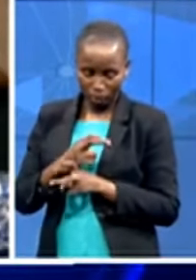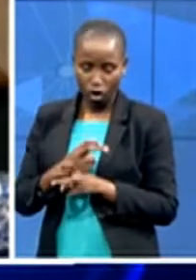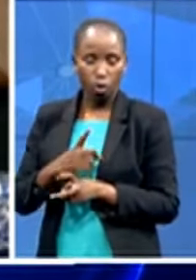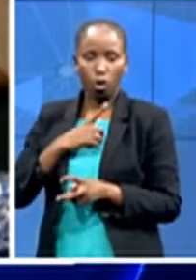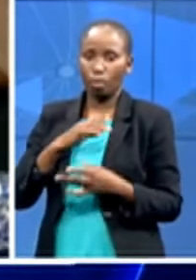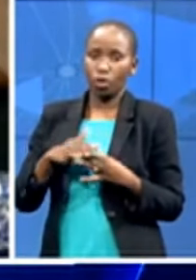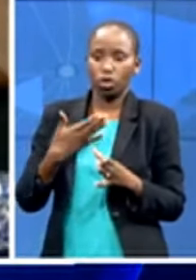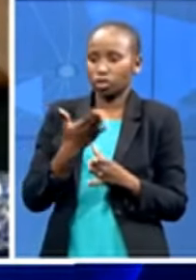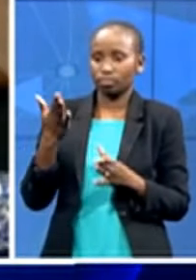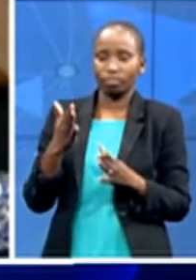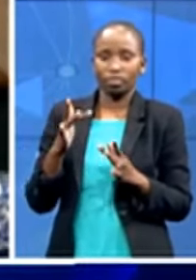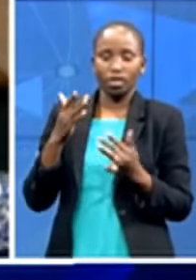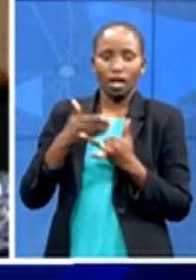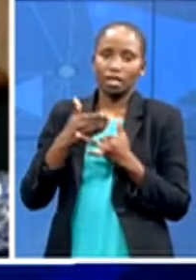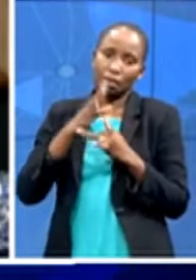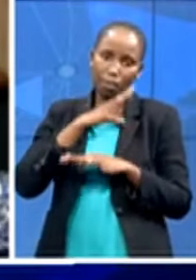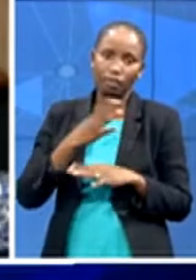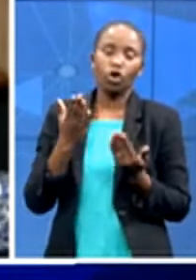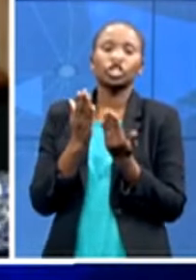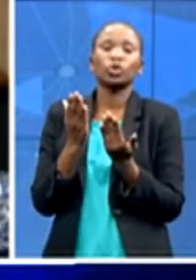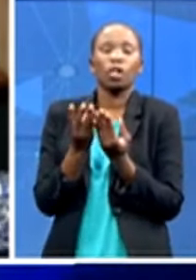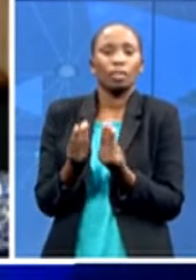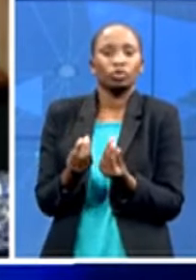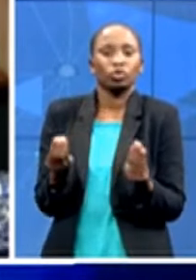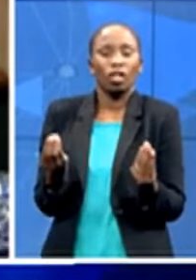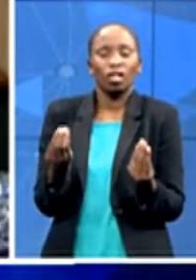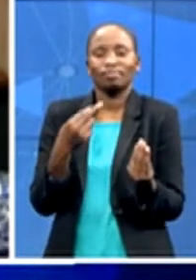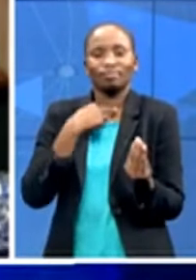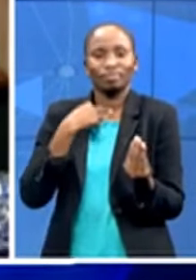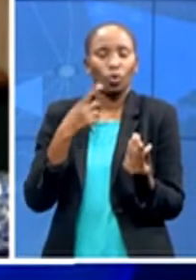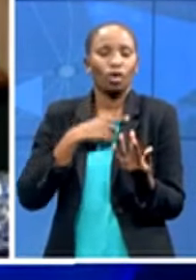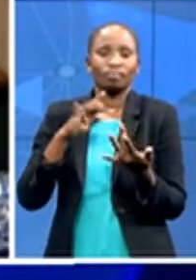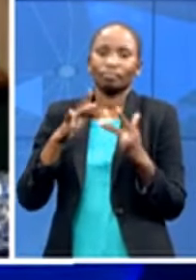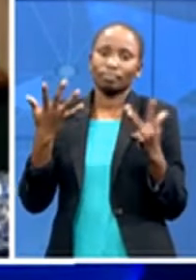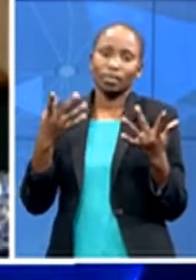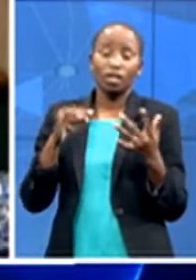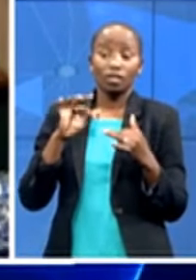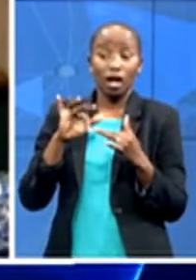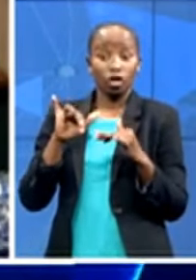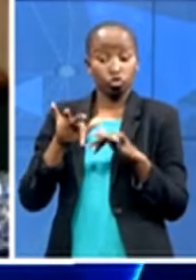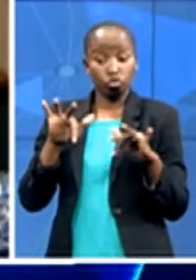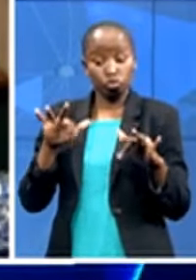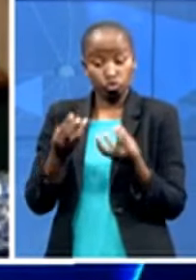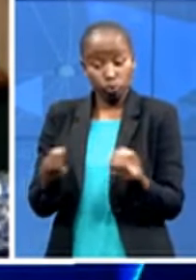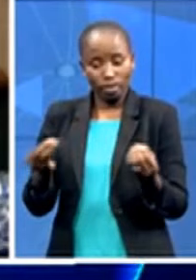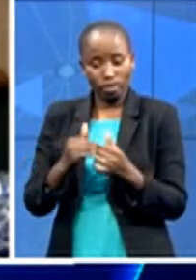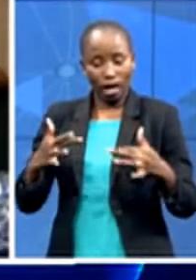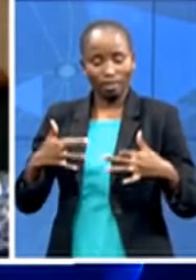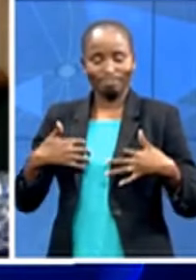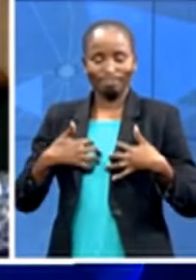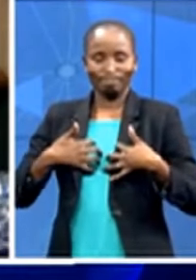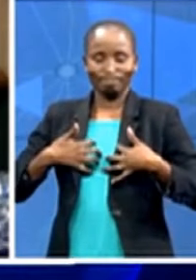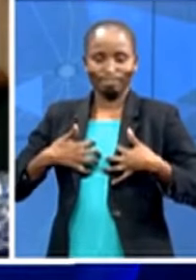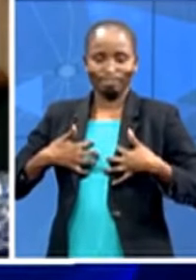um kids have been suffering from depression from anxiety um when we went through the hard lockdown initially um